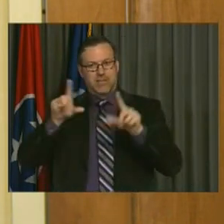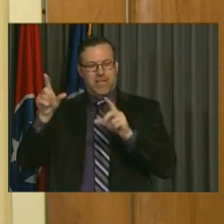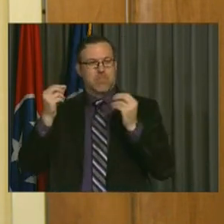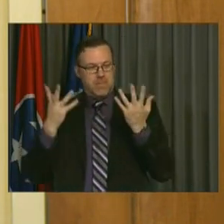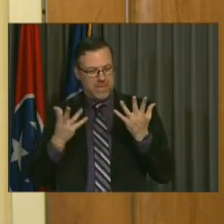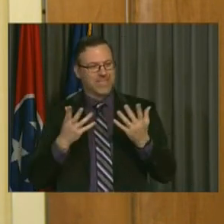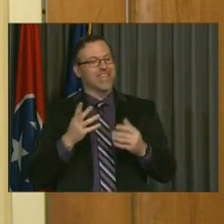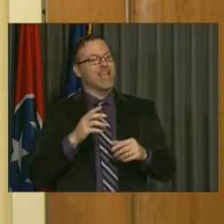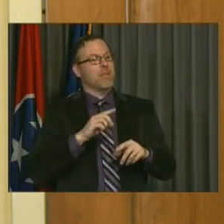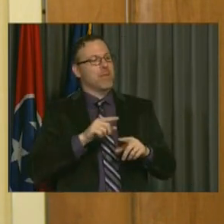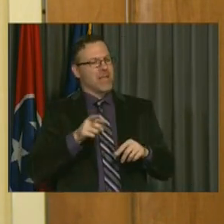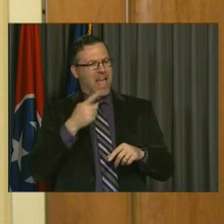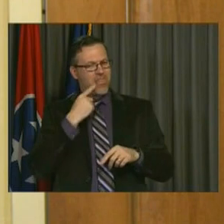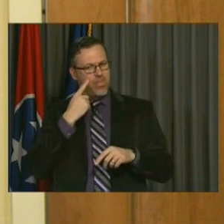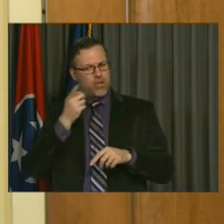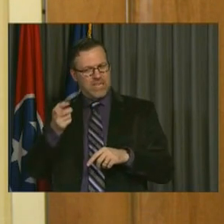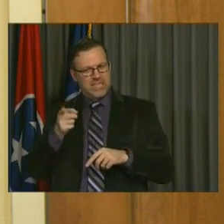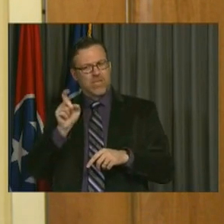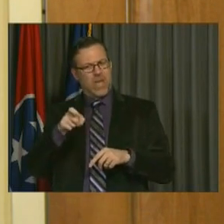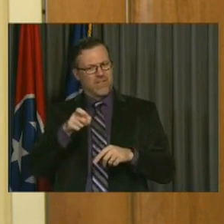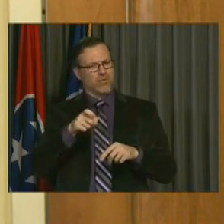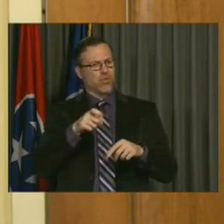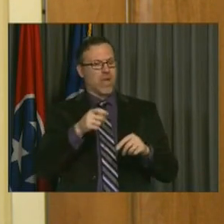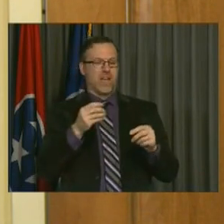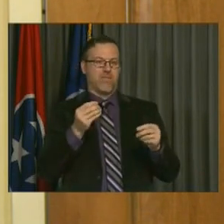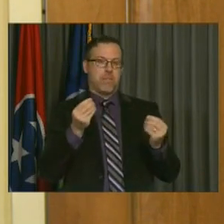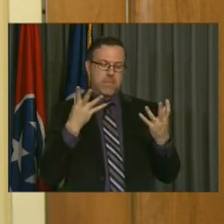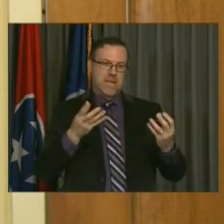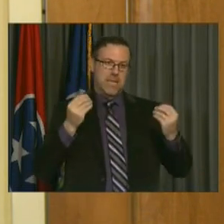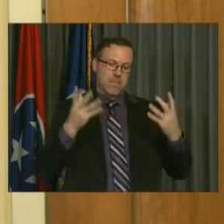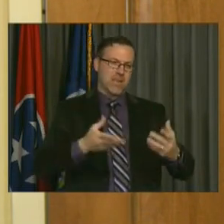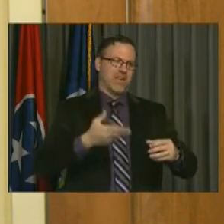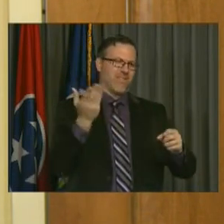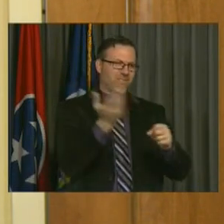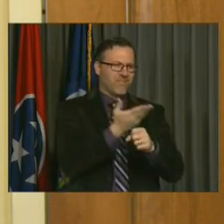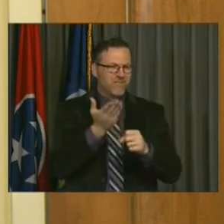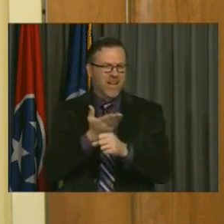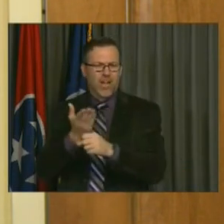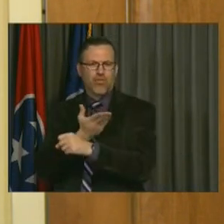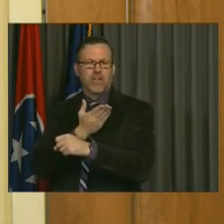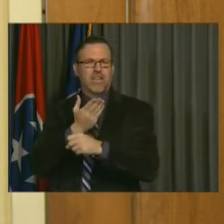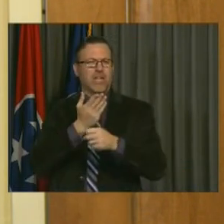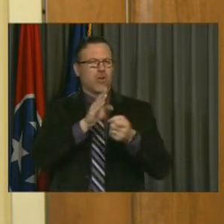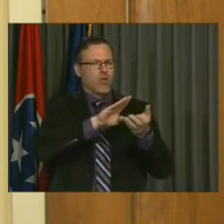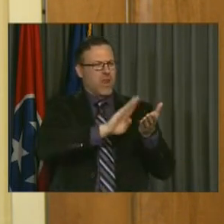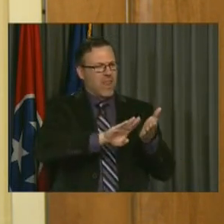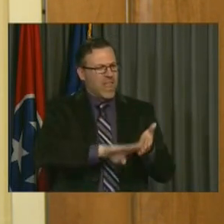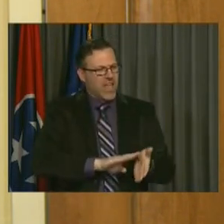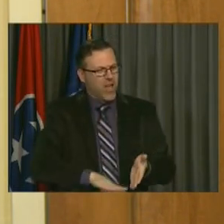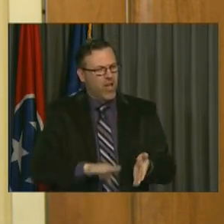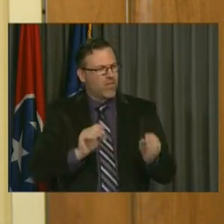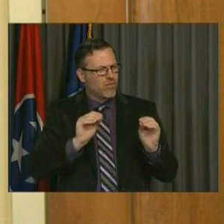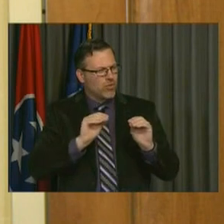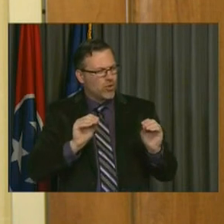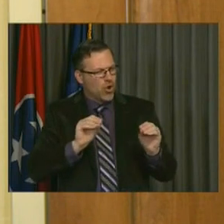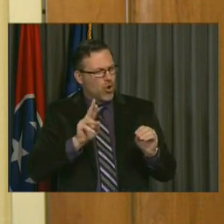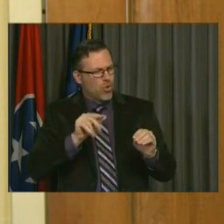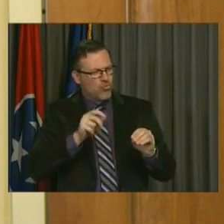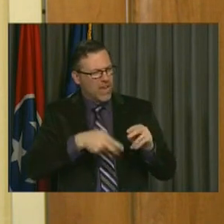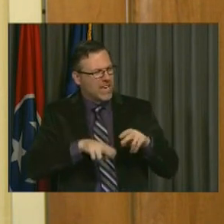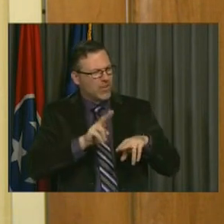there'd have to be mass firings or layoffs if there was going to be no rate increase. I just wanted to clarify that.